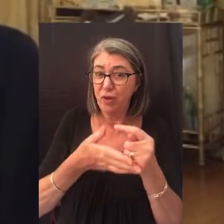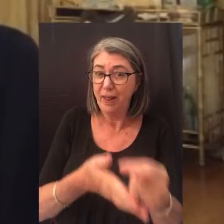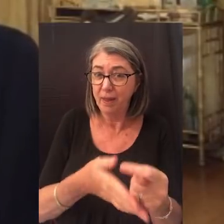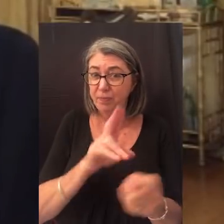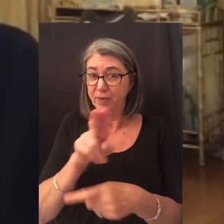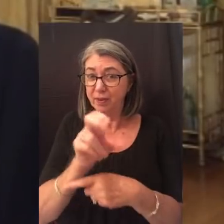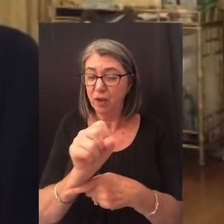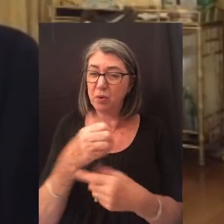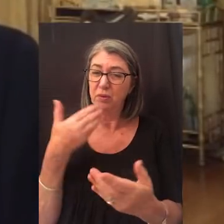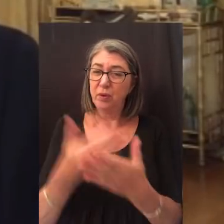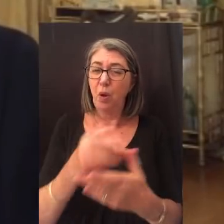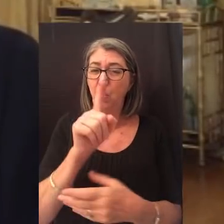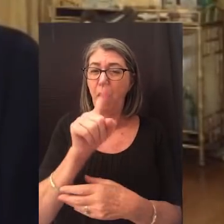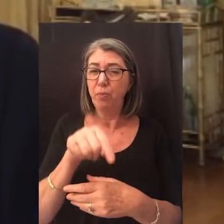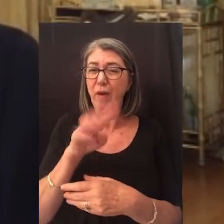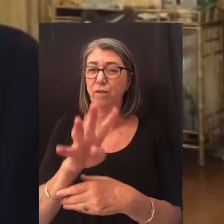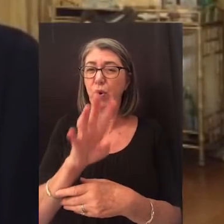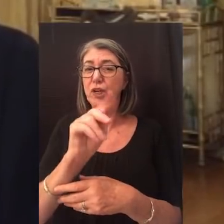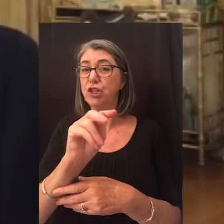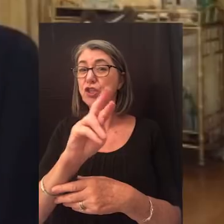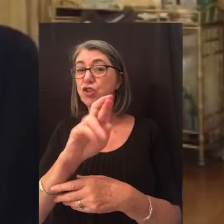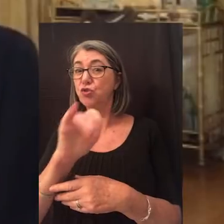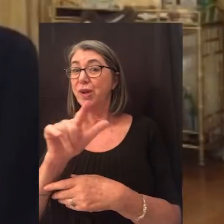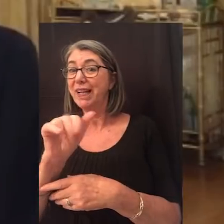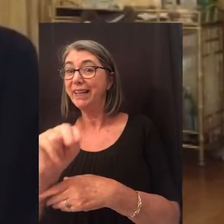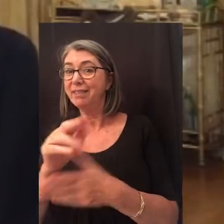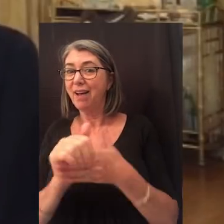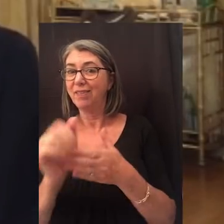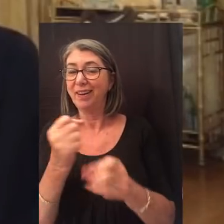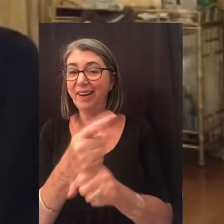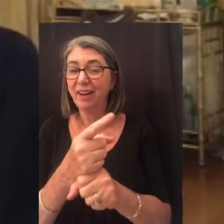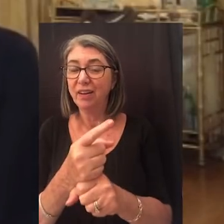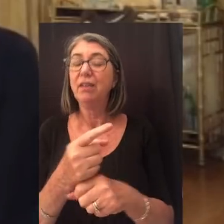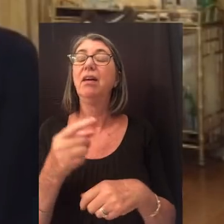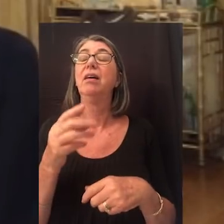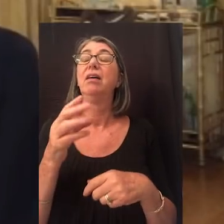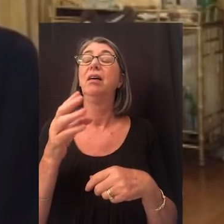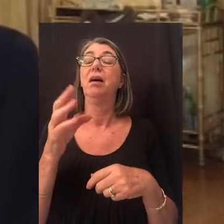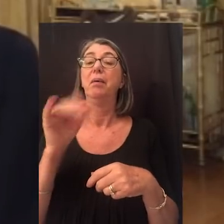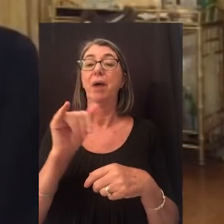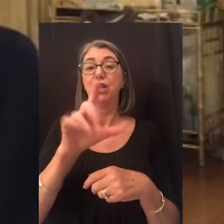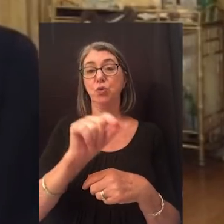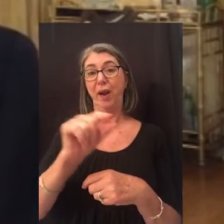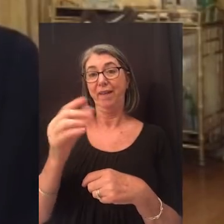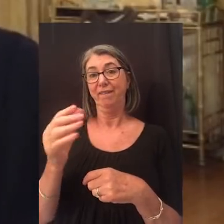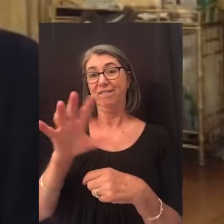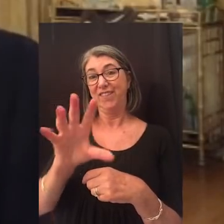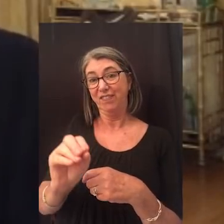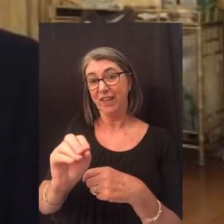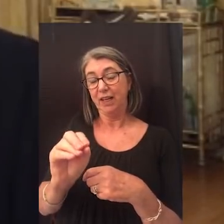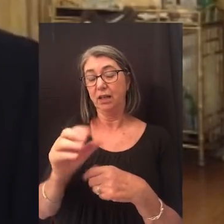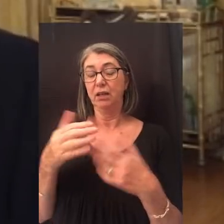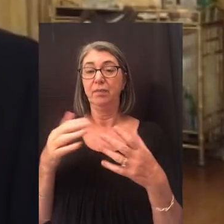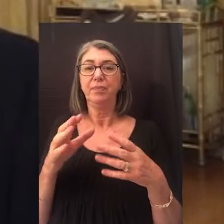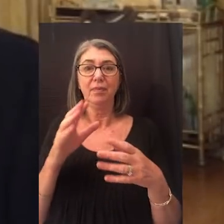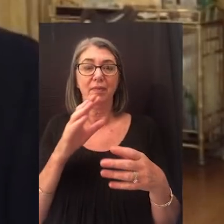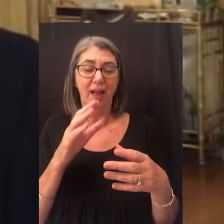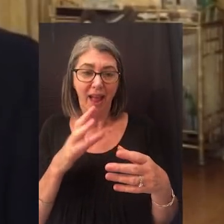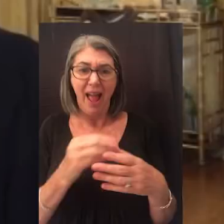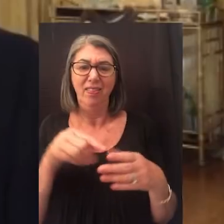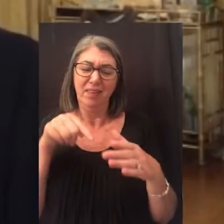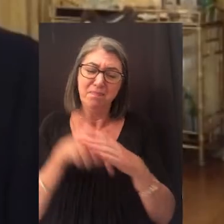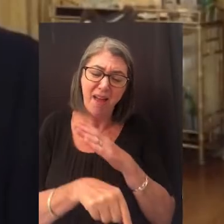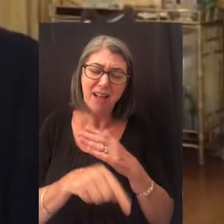States will reach $1.4 trillion a year by 2050. Of course, the immense personal suffering they